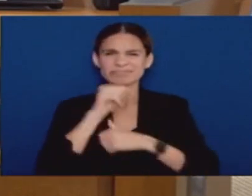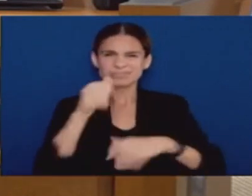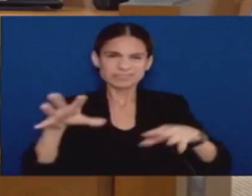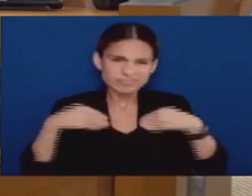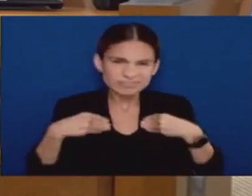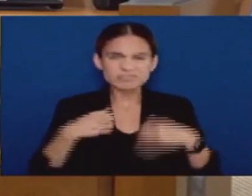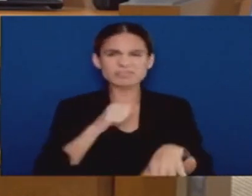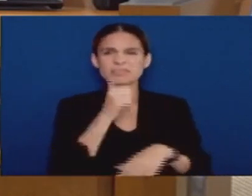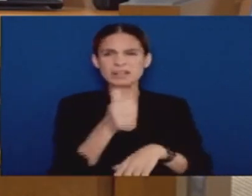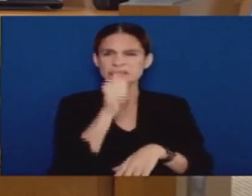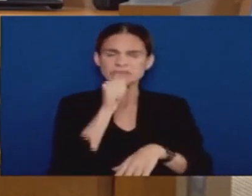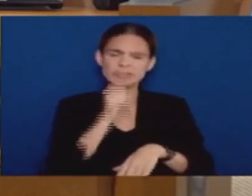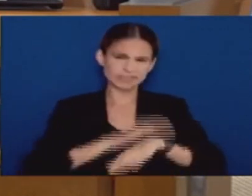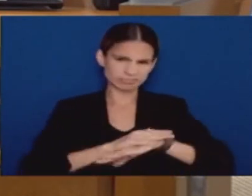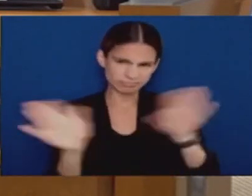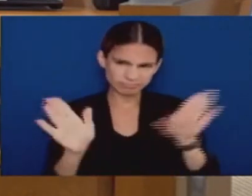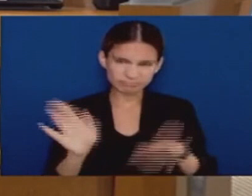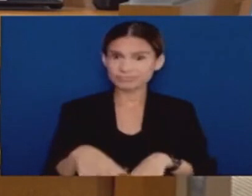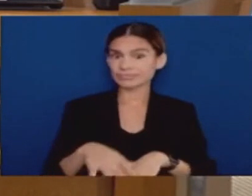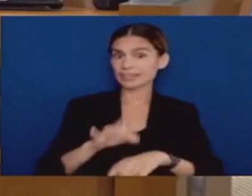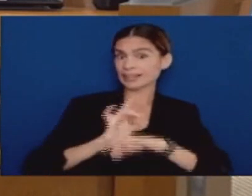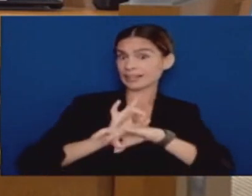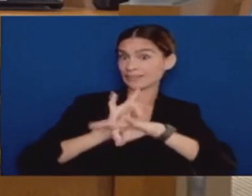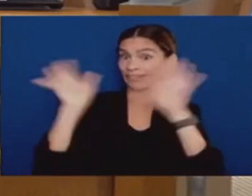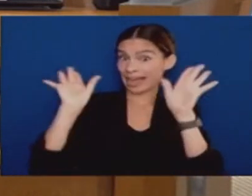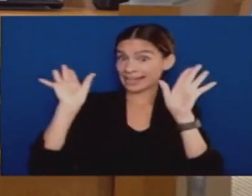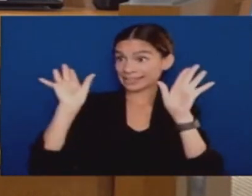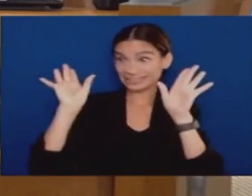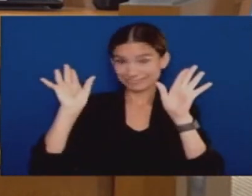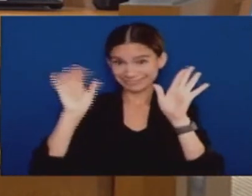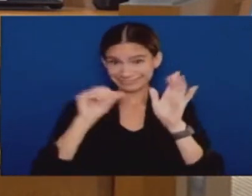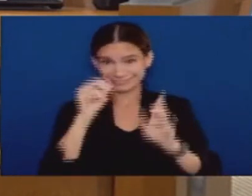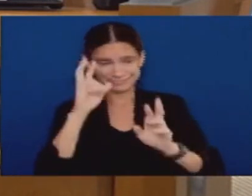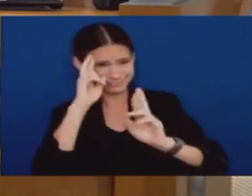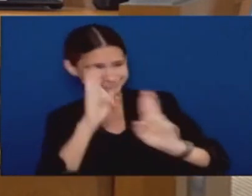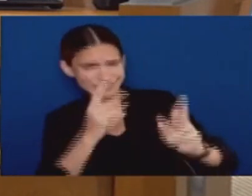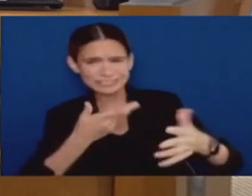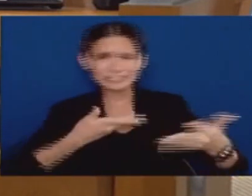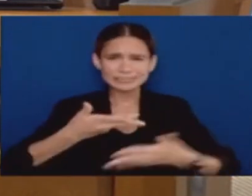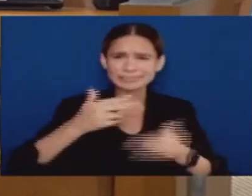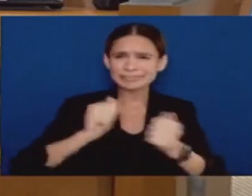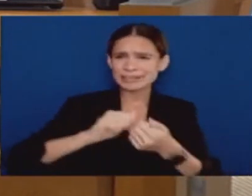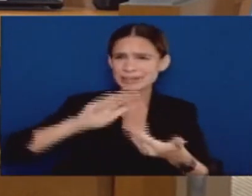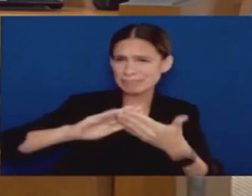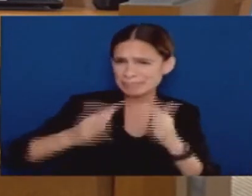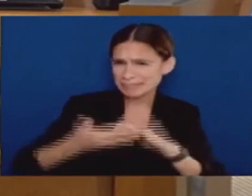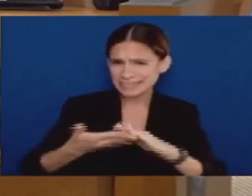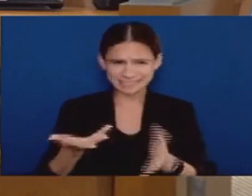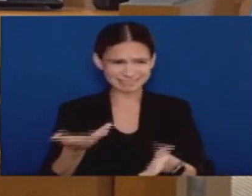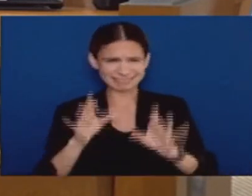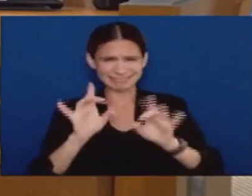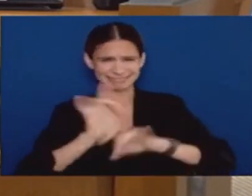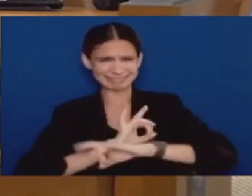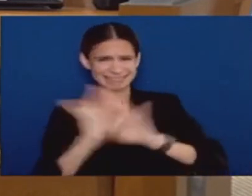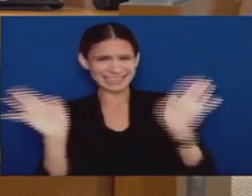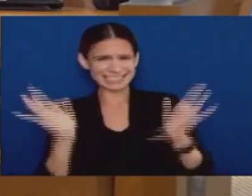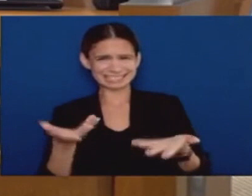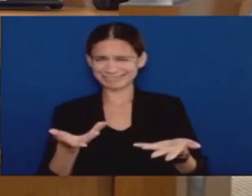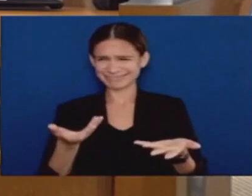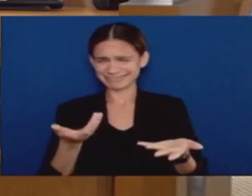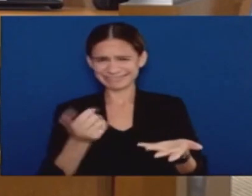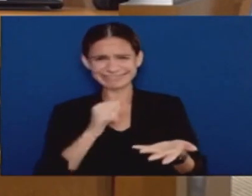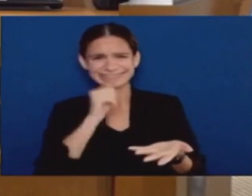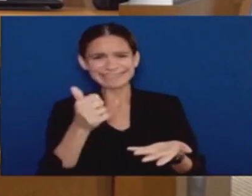treatment of others that degrades dignity and disregards human life. The second item is to